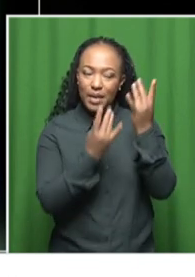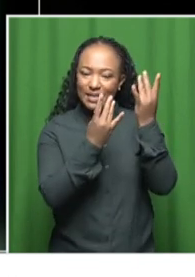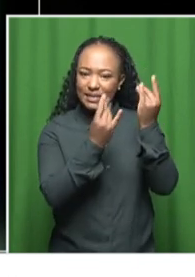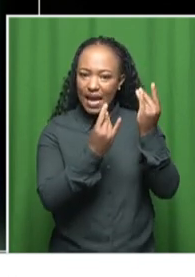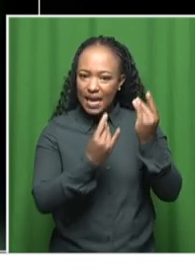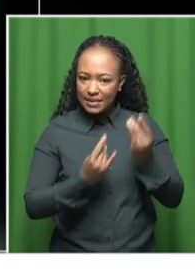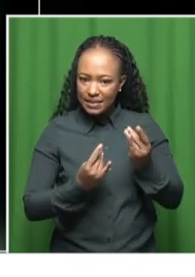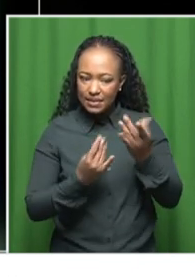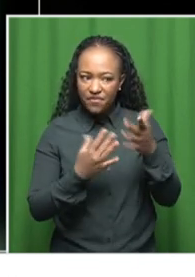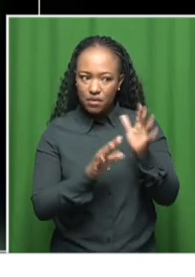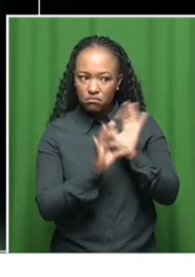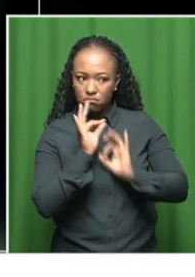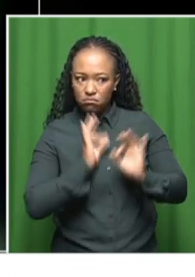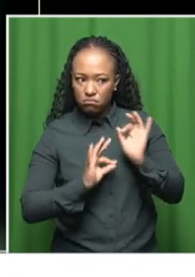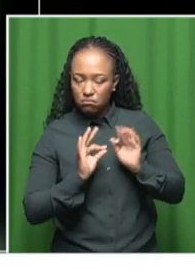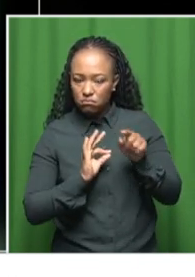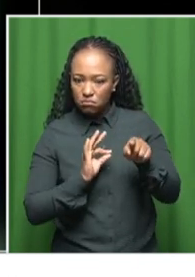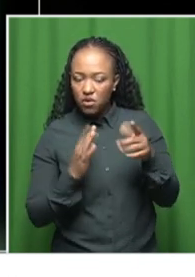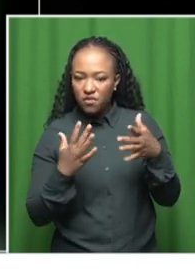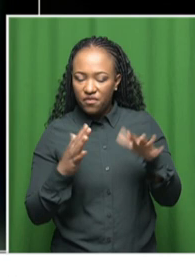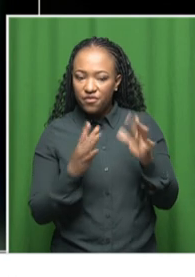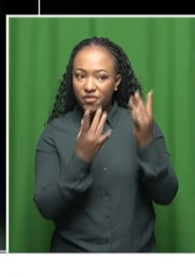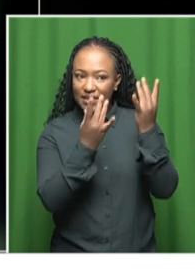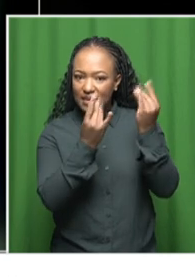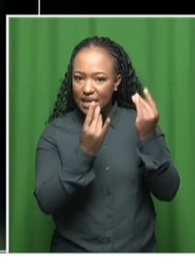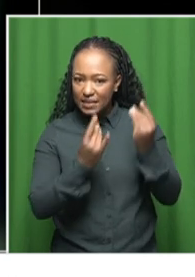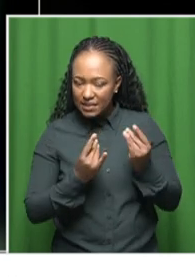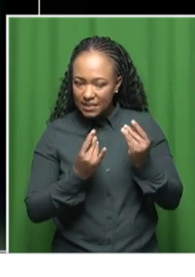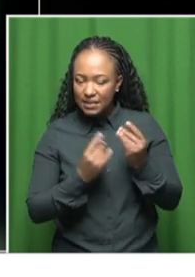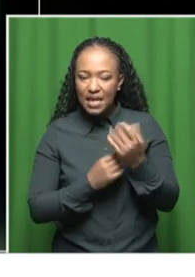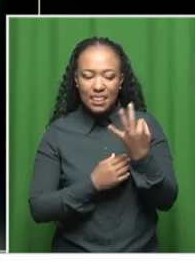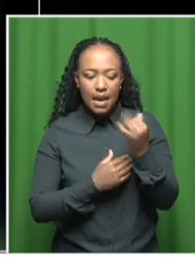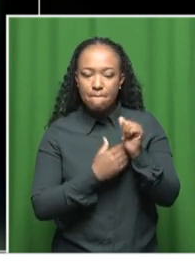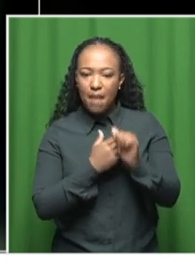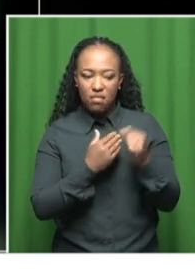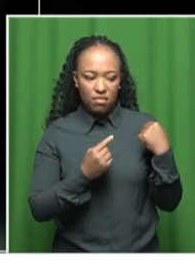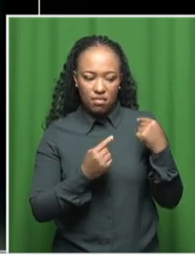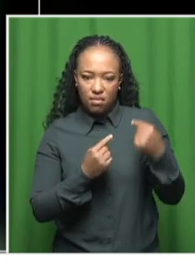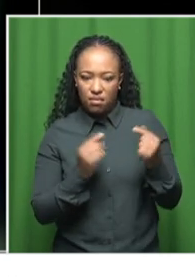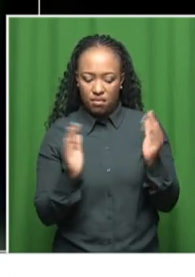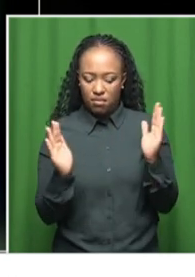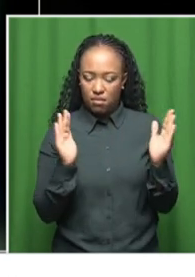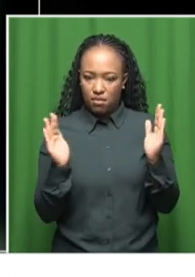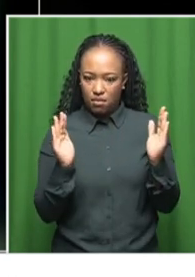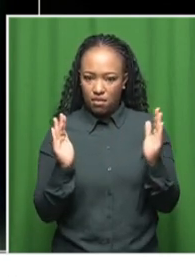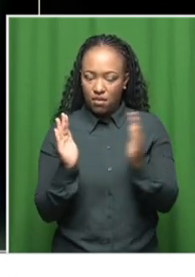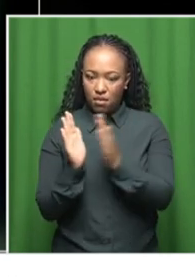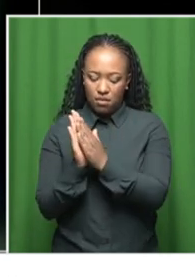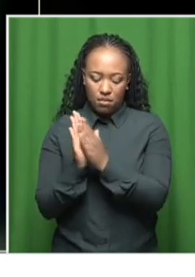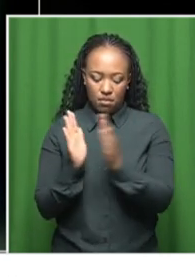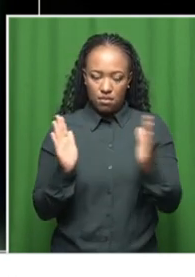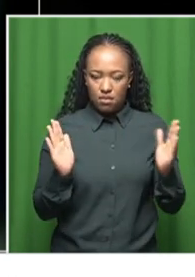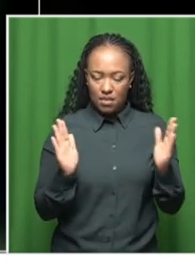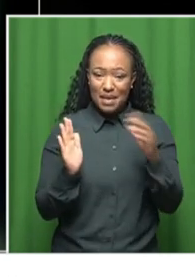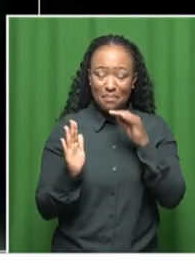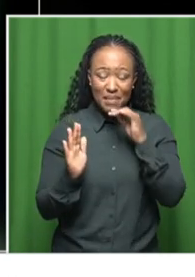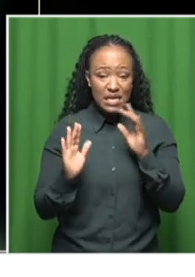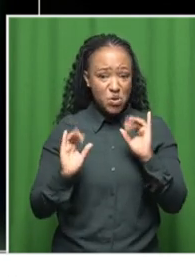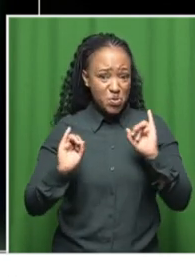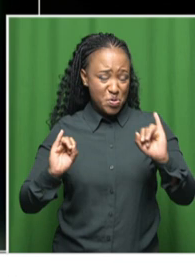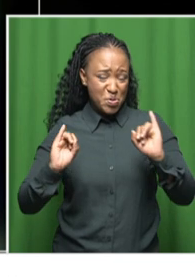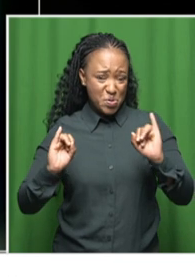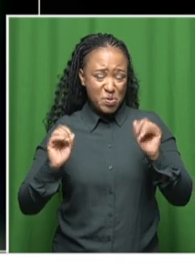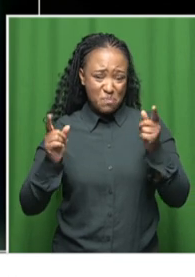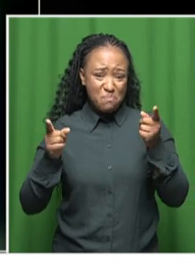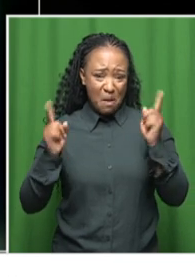mentioned, and talking about these stats in a three-month period, that is a pandemic in and of